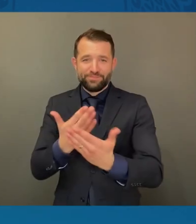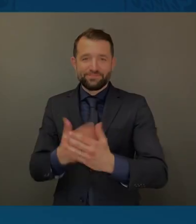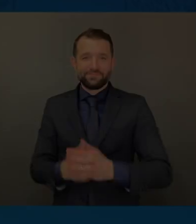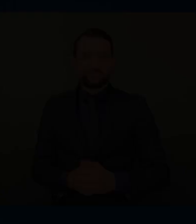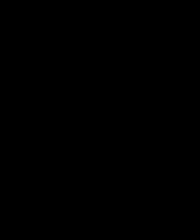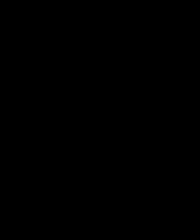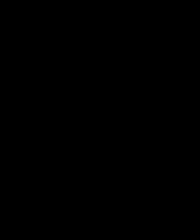Thank Thank you all. Thank